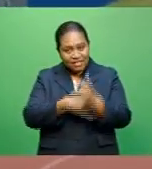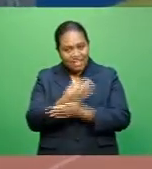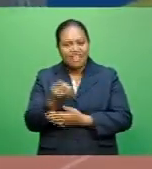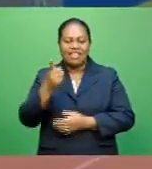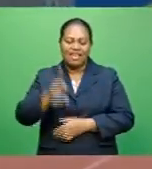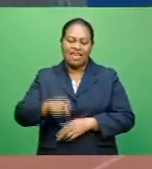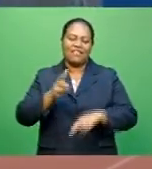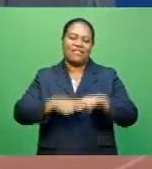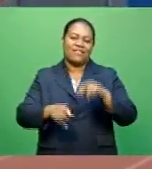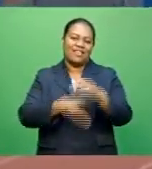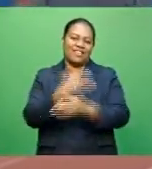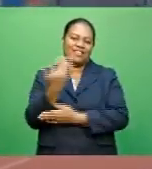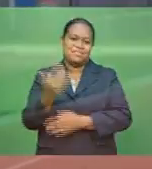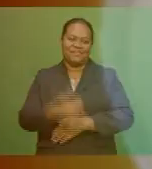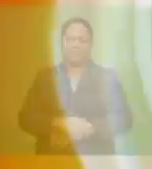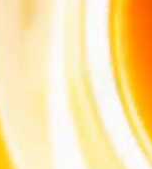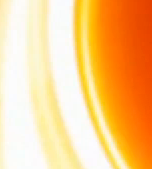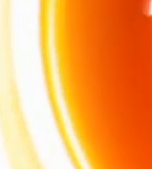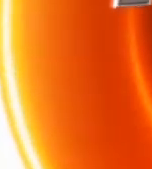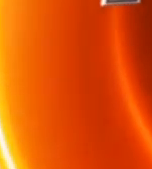Maita Rikula, FBC Sports.